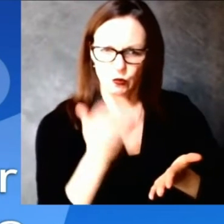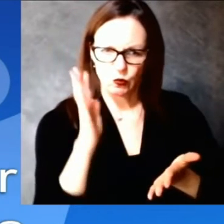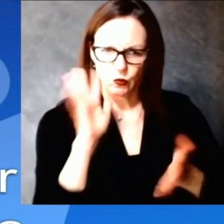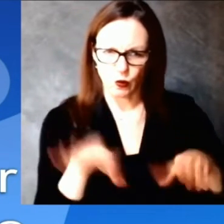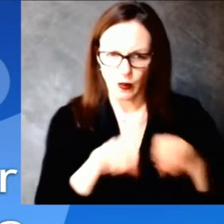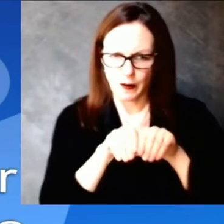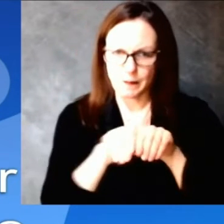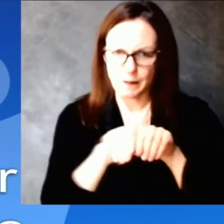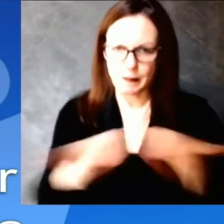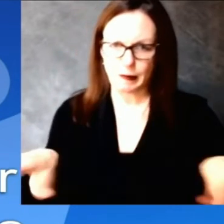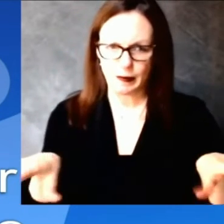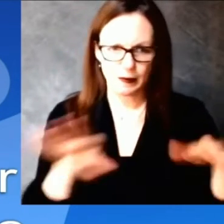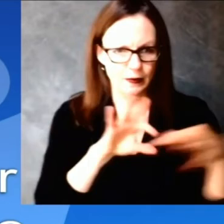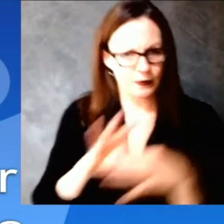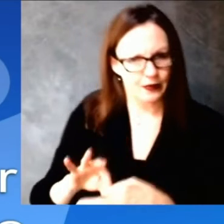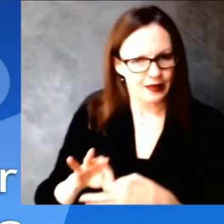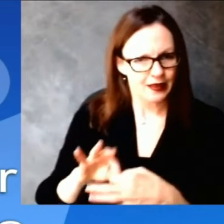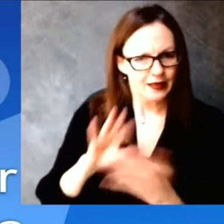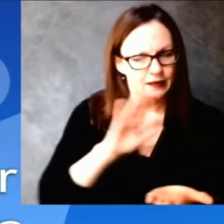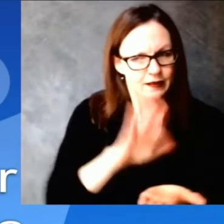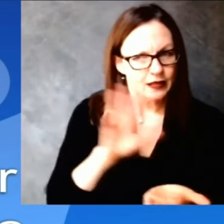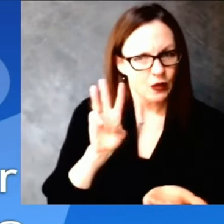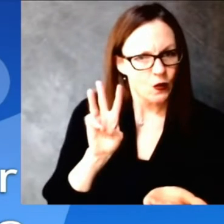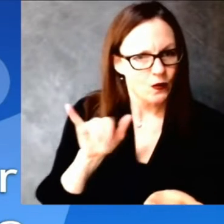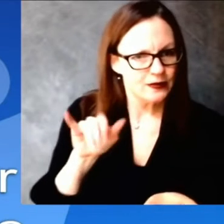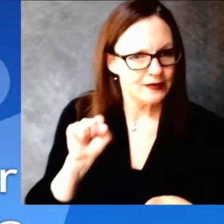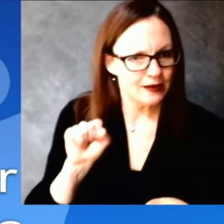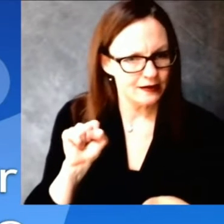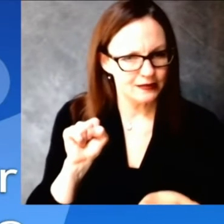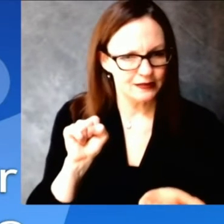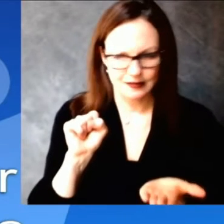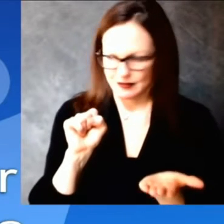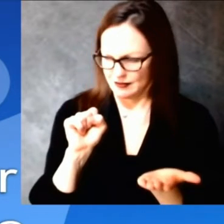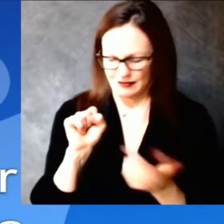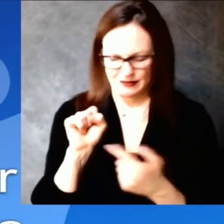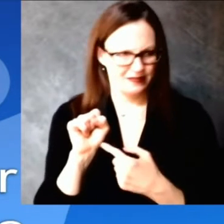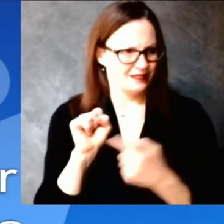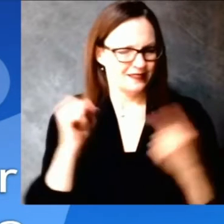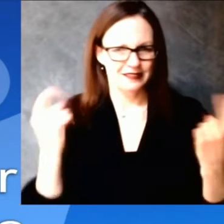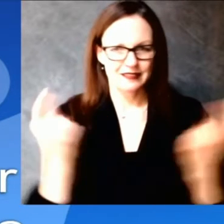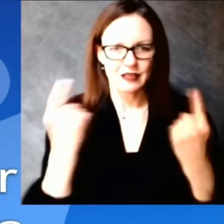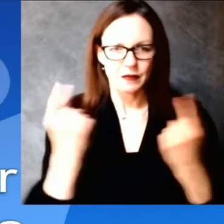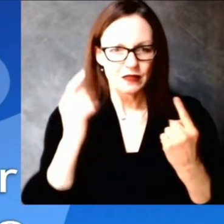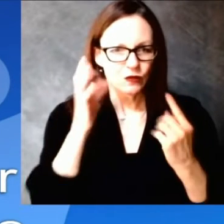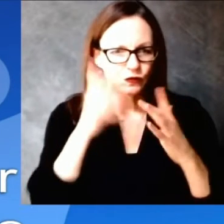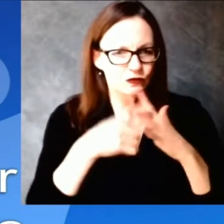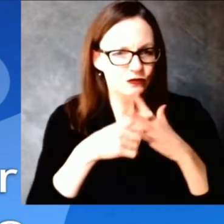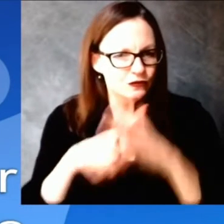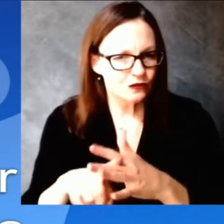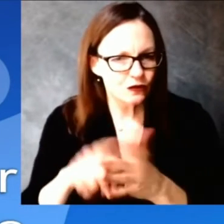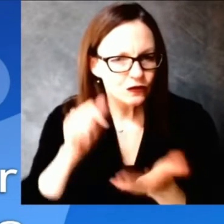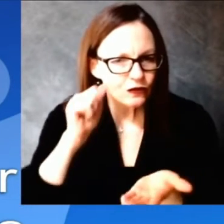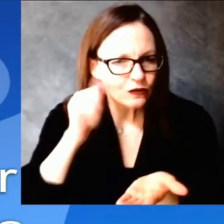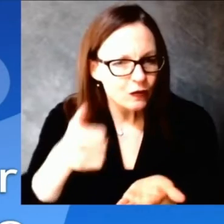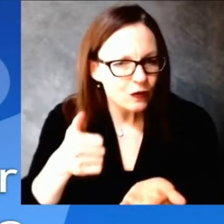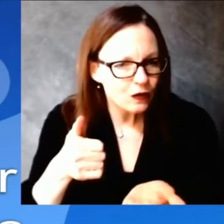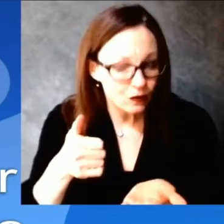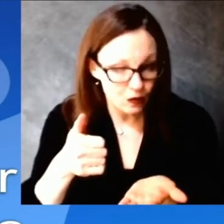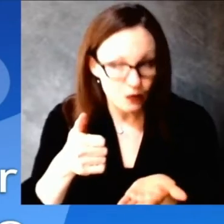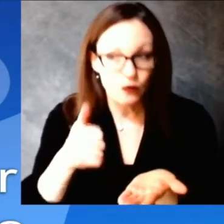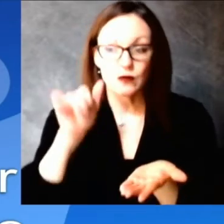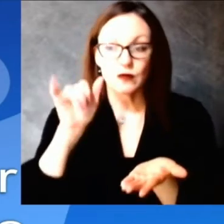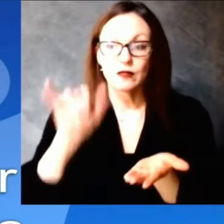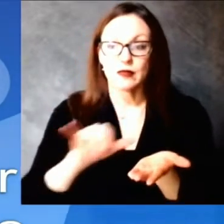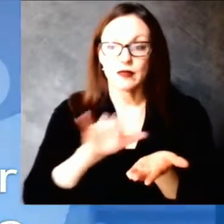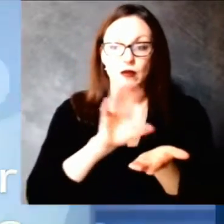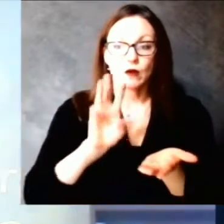be, or which counties, if you have any kind of information about how that's going to work starting tomorrow. Sure, I'll give a little